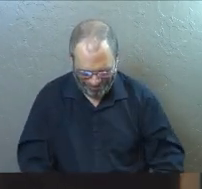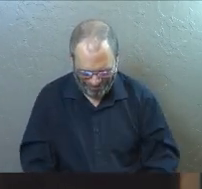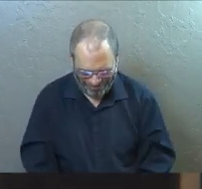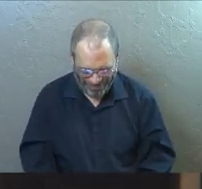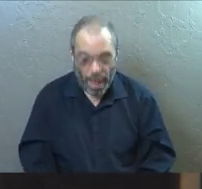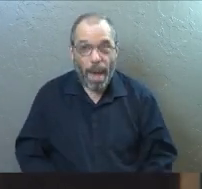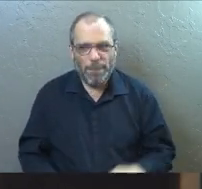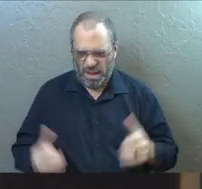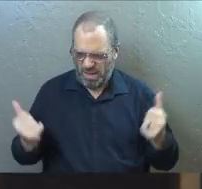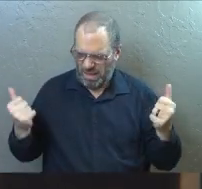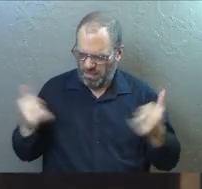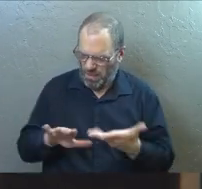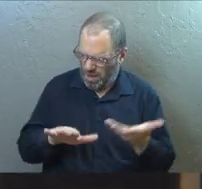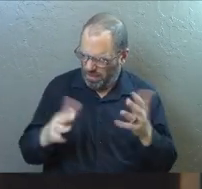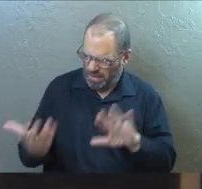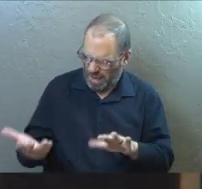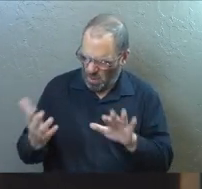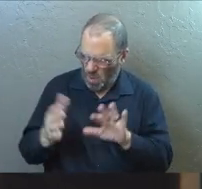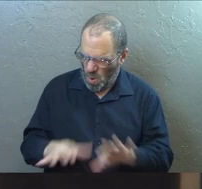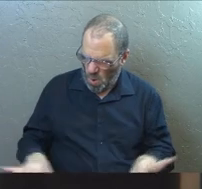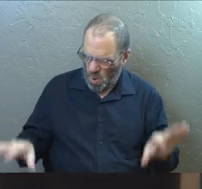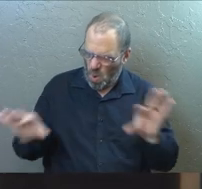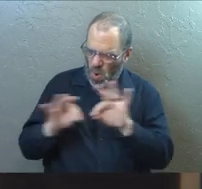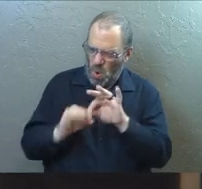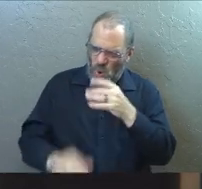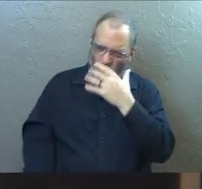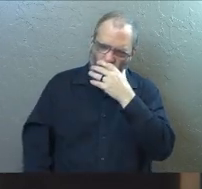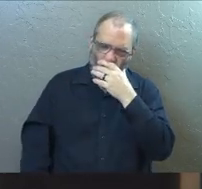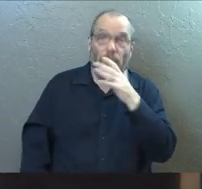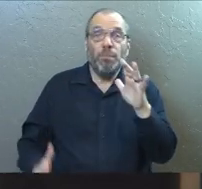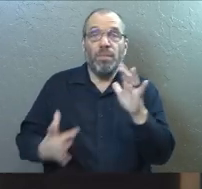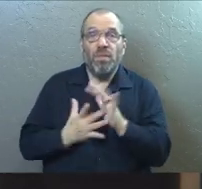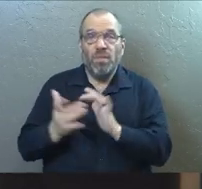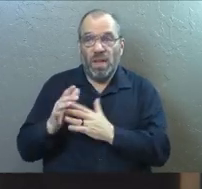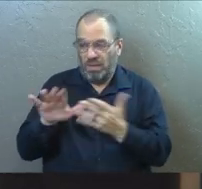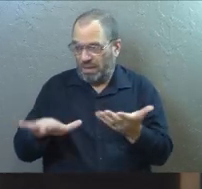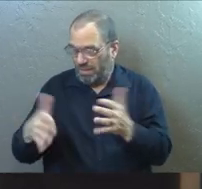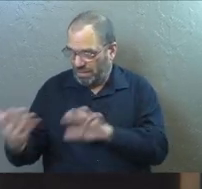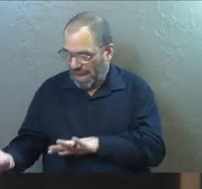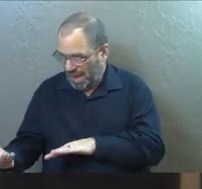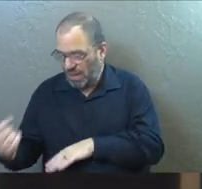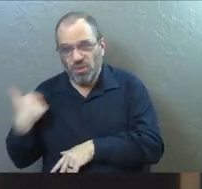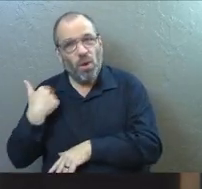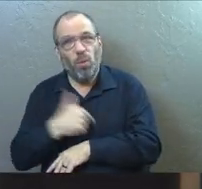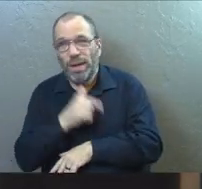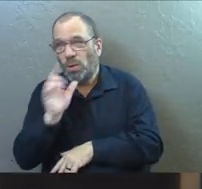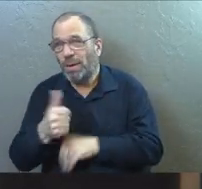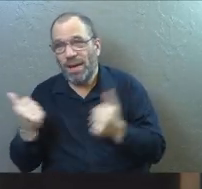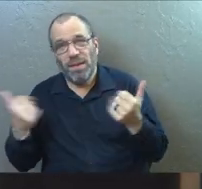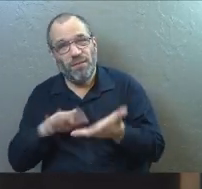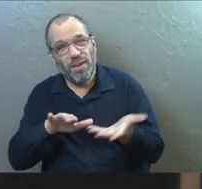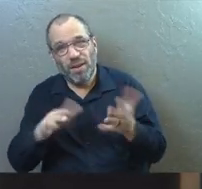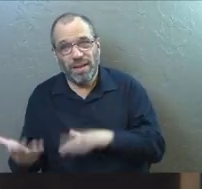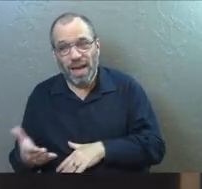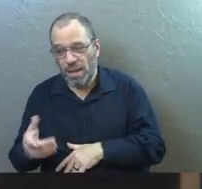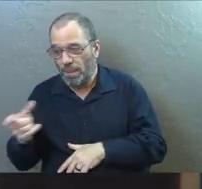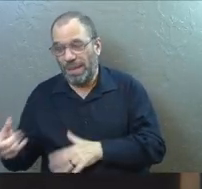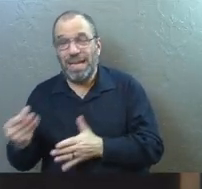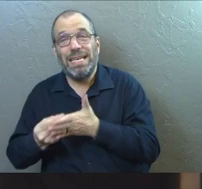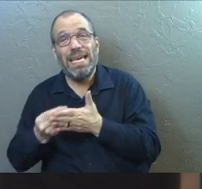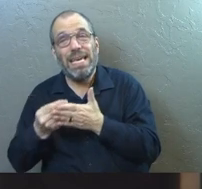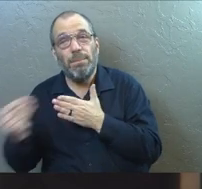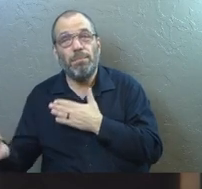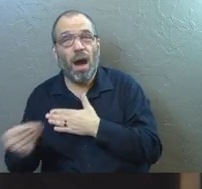But this fear of death, it's big for us. Jesus died so that we would not have to fear death because he's